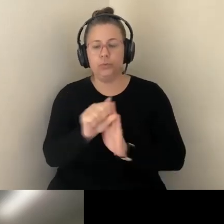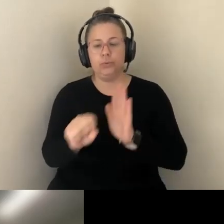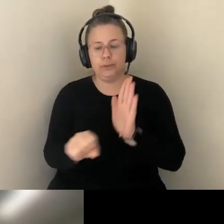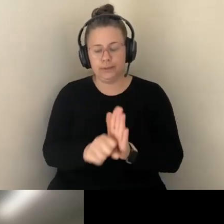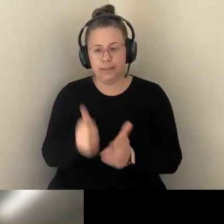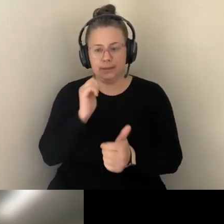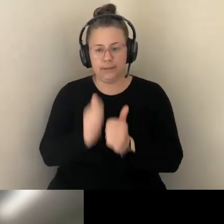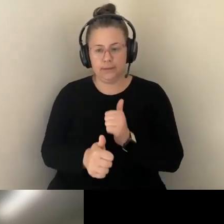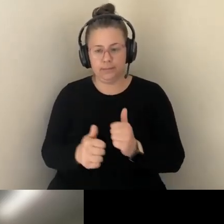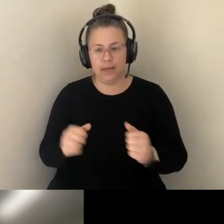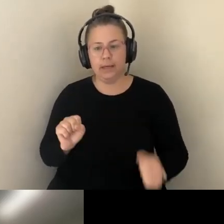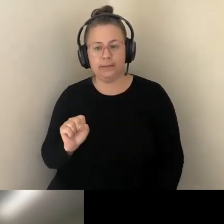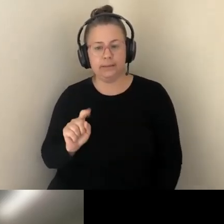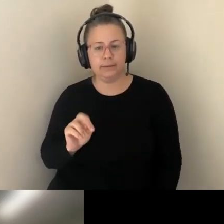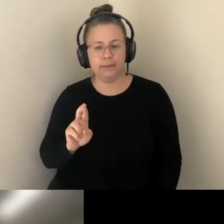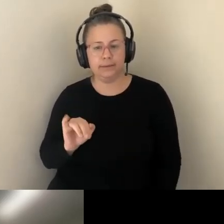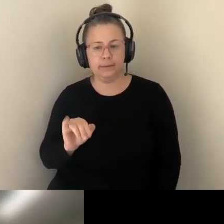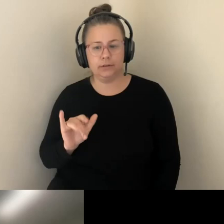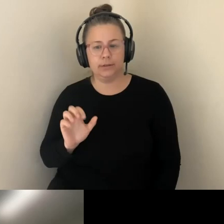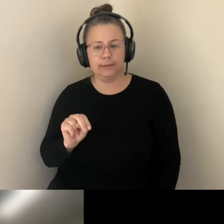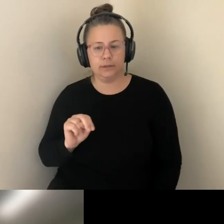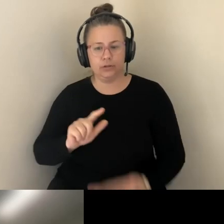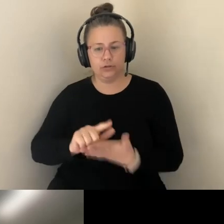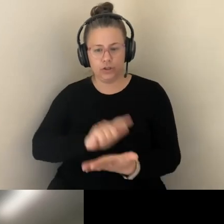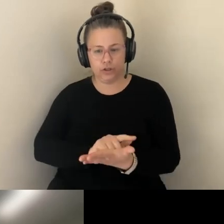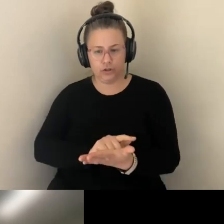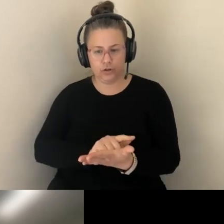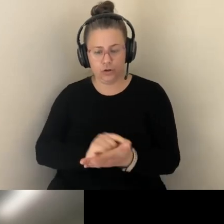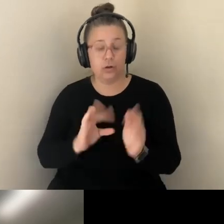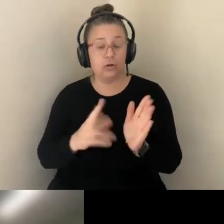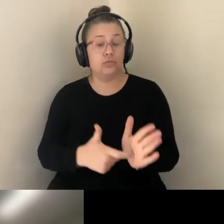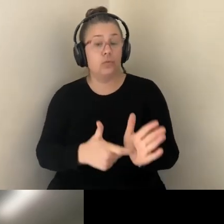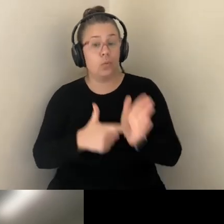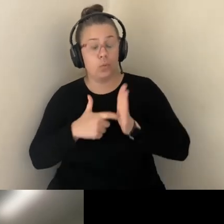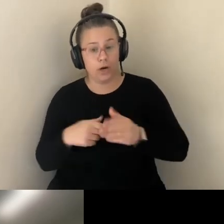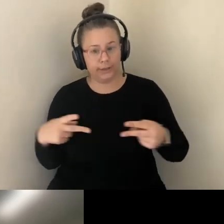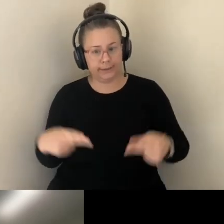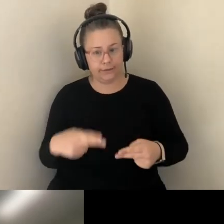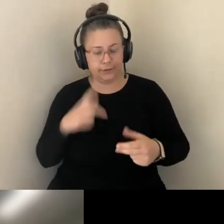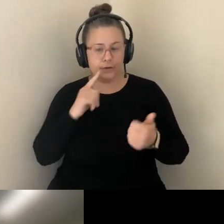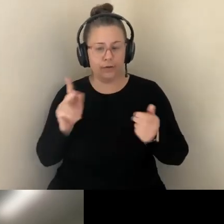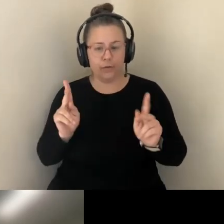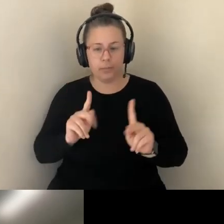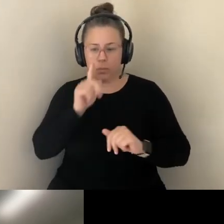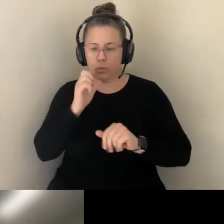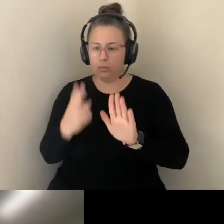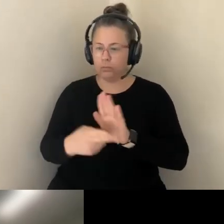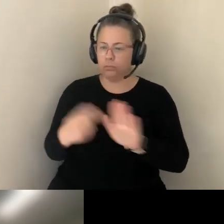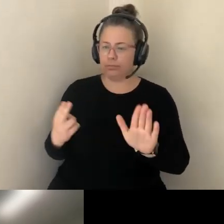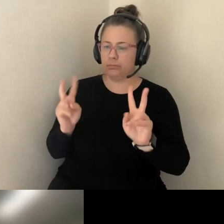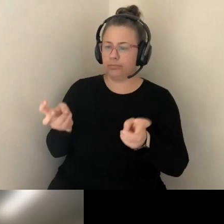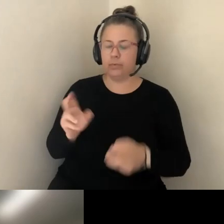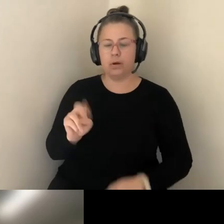UNFIT, SUCH THAT BY THE 1960S OVER 60,000 PEOPLE HAD BEEN